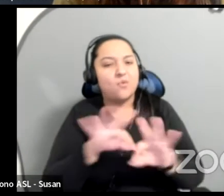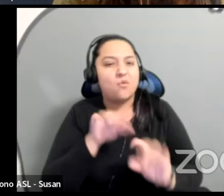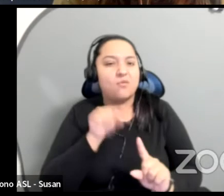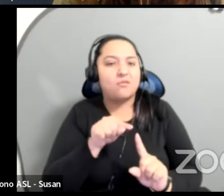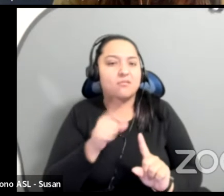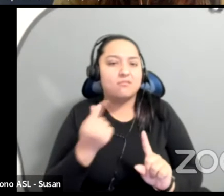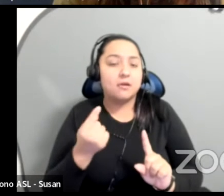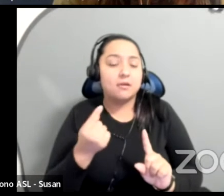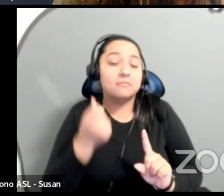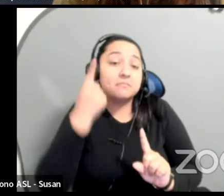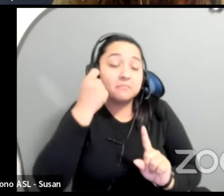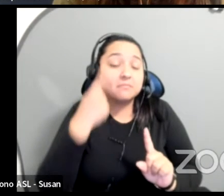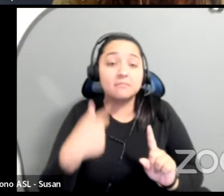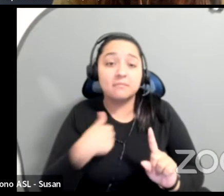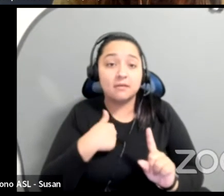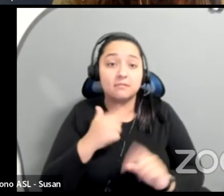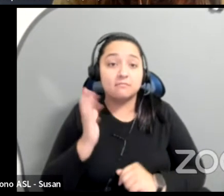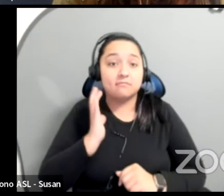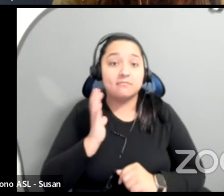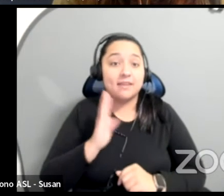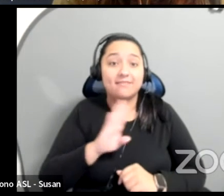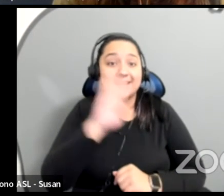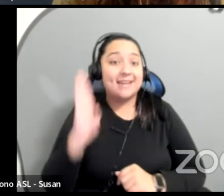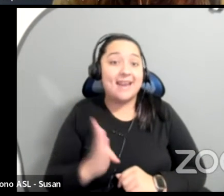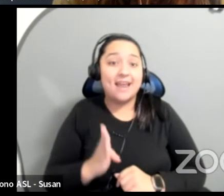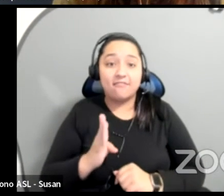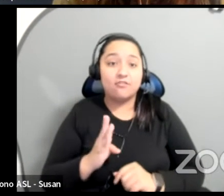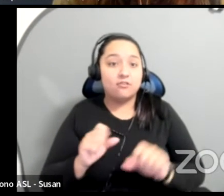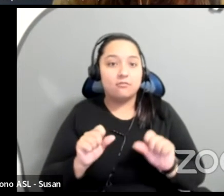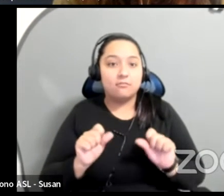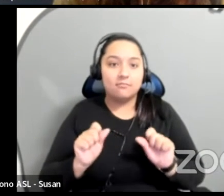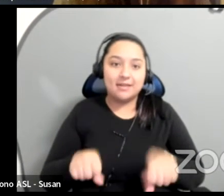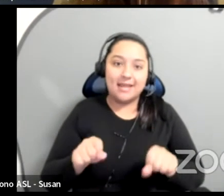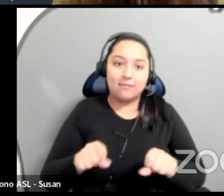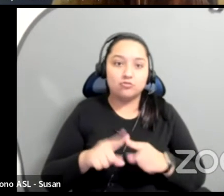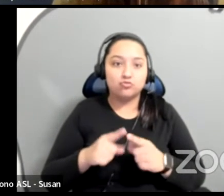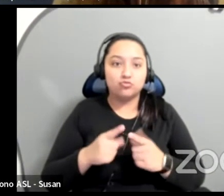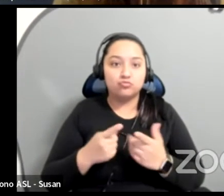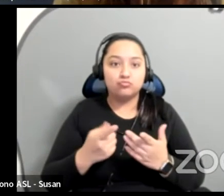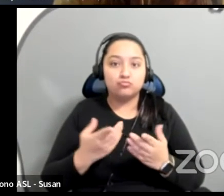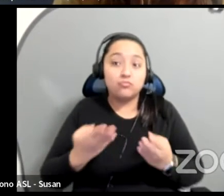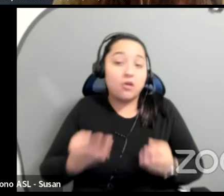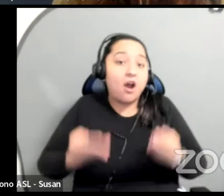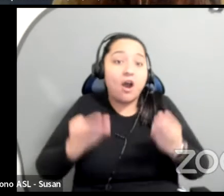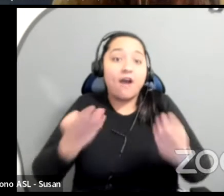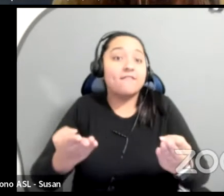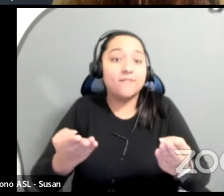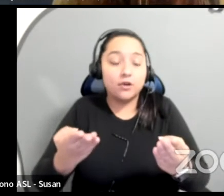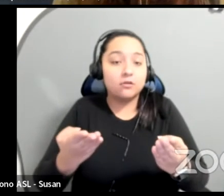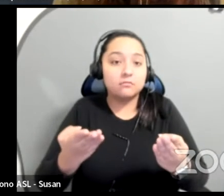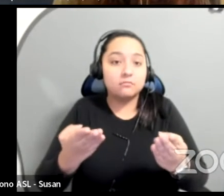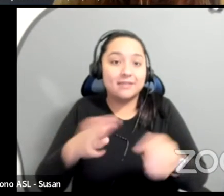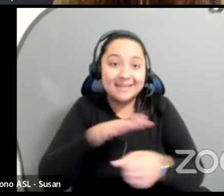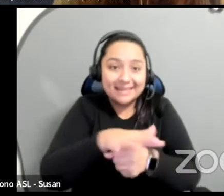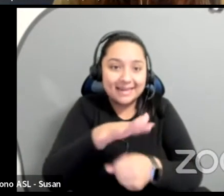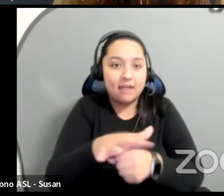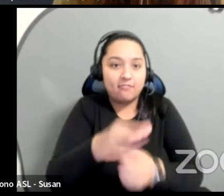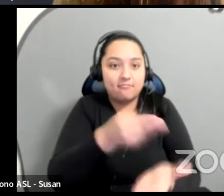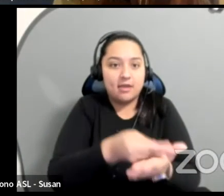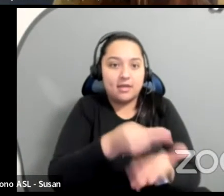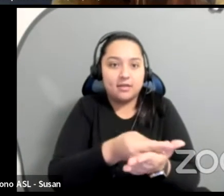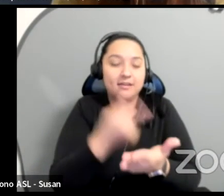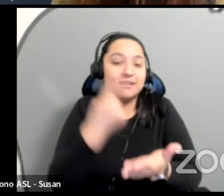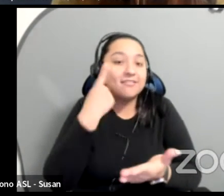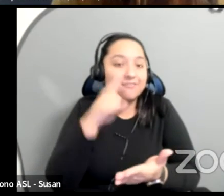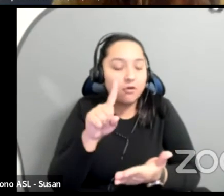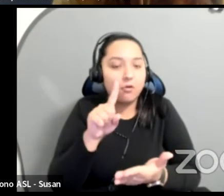have never been able to offer enough money to cover everything for honestly, anybody, not, I'm not even just talking about caretaking. I'm talking